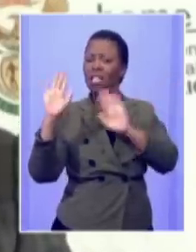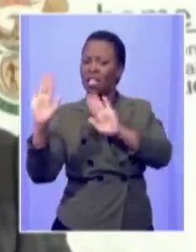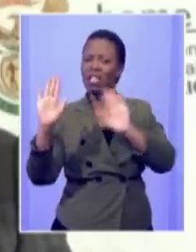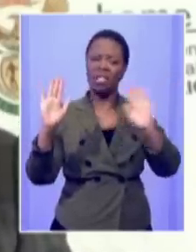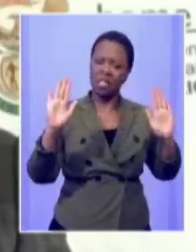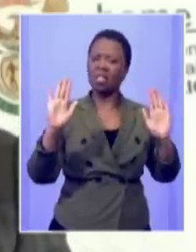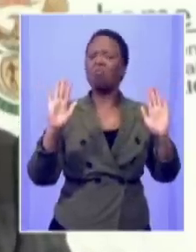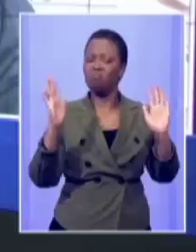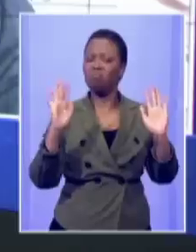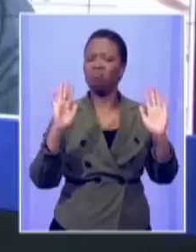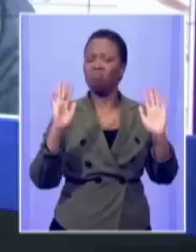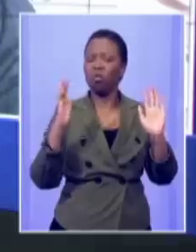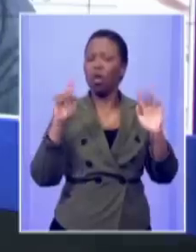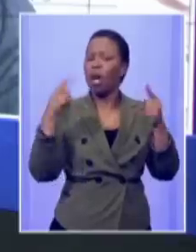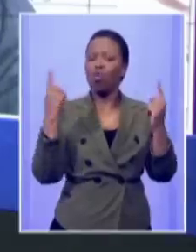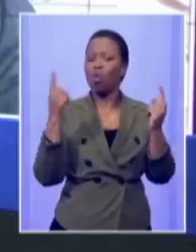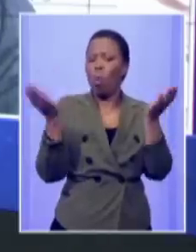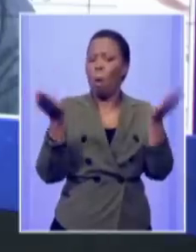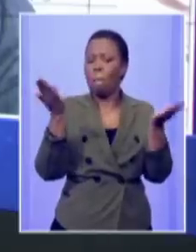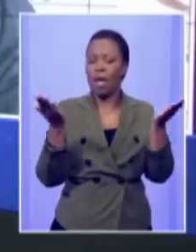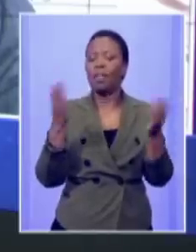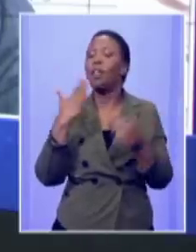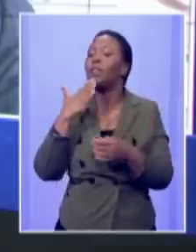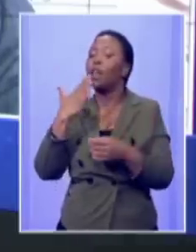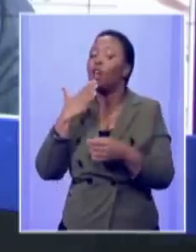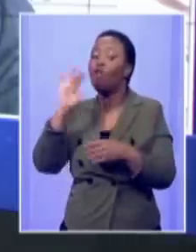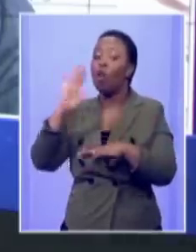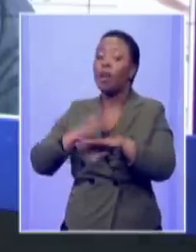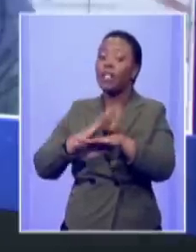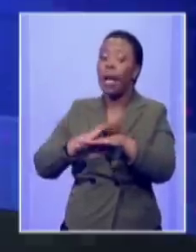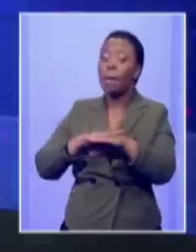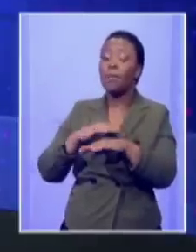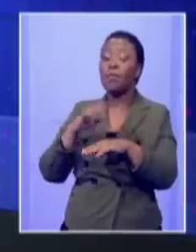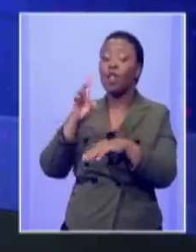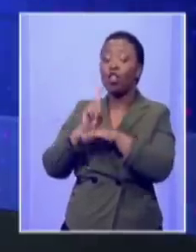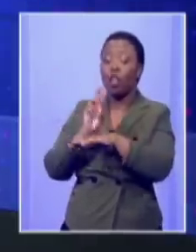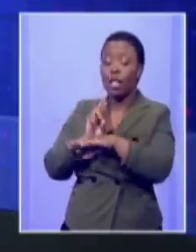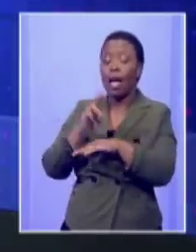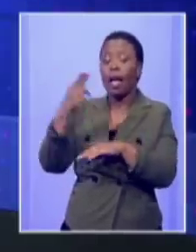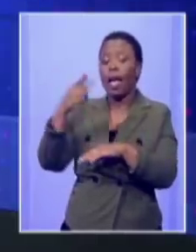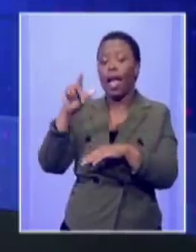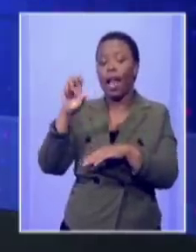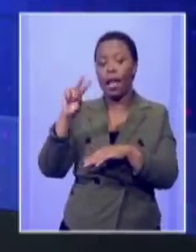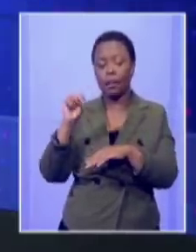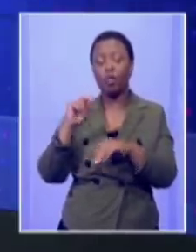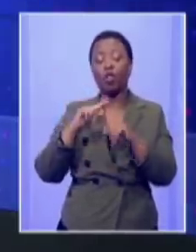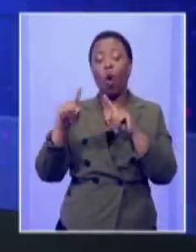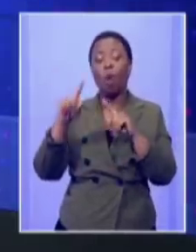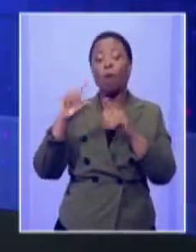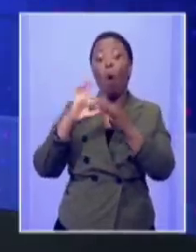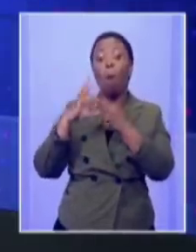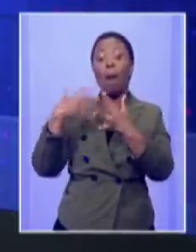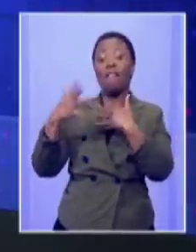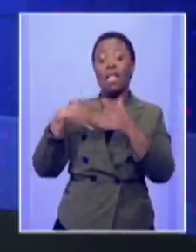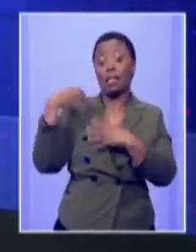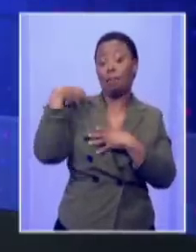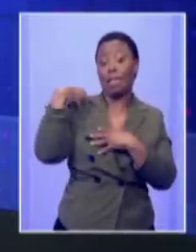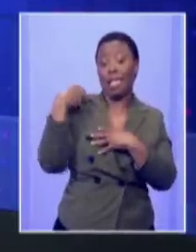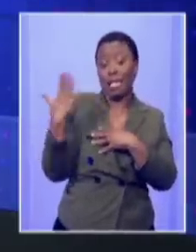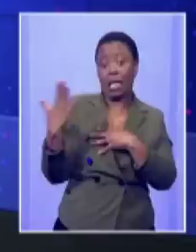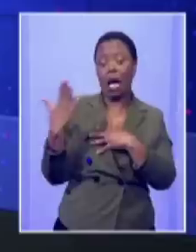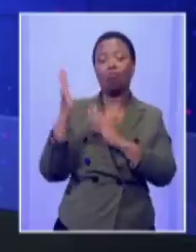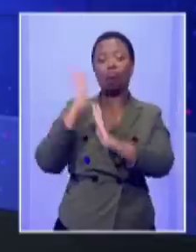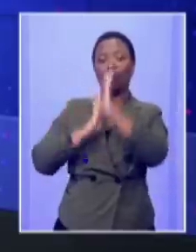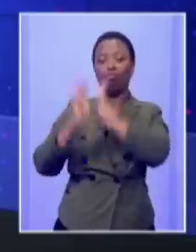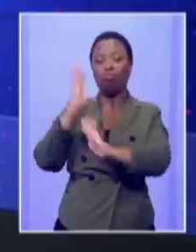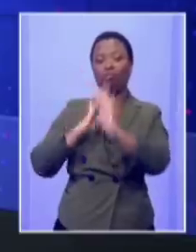thank you for your time this morning dr aaron muzoledi uh the minister of home affairs uh talking to us there